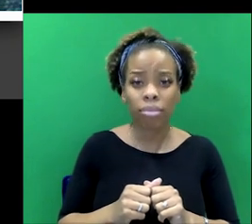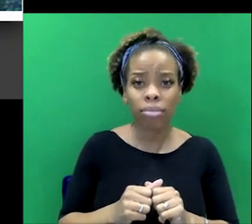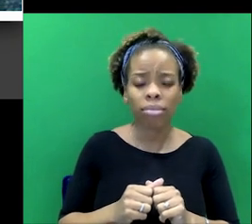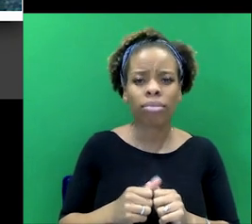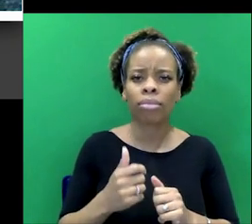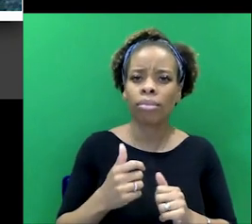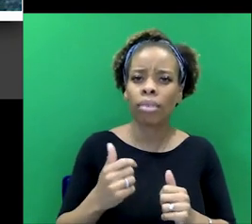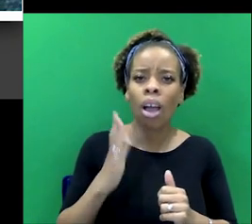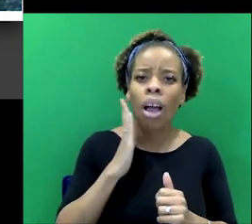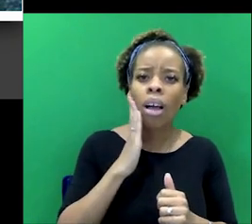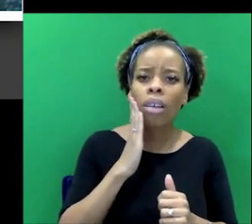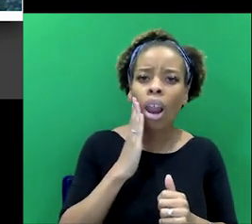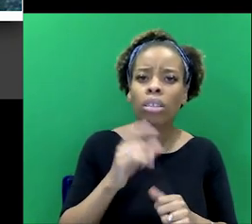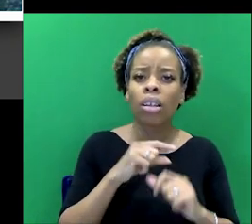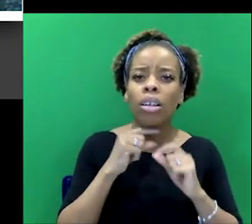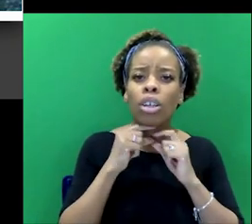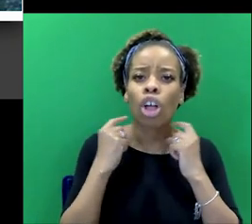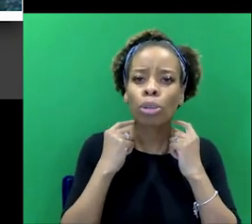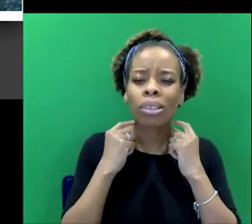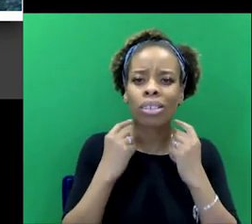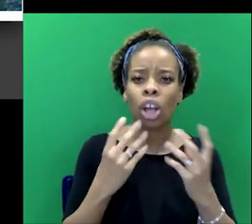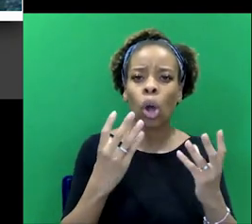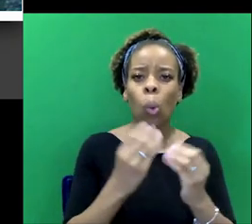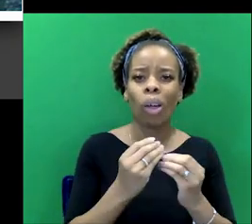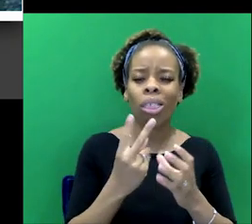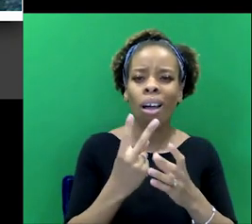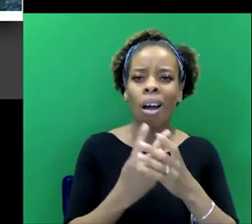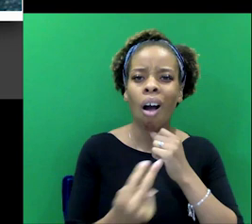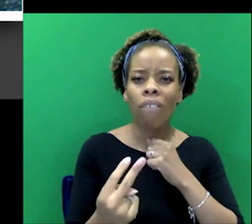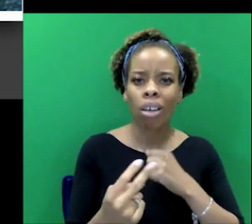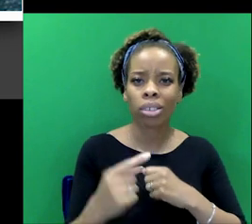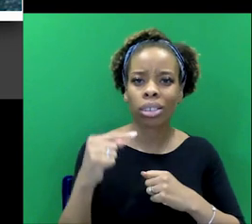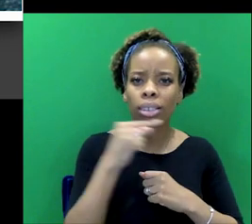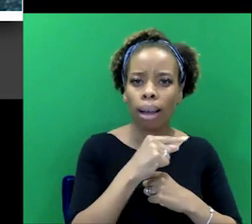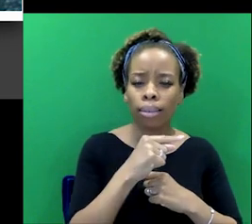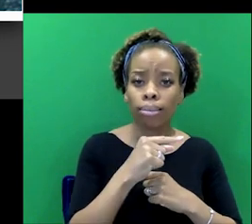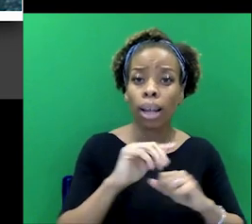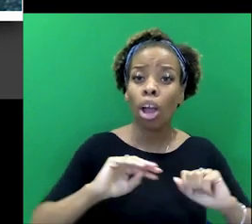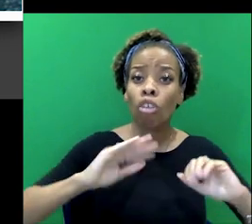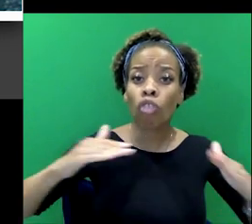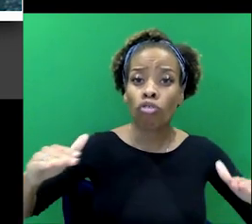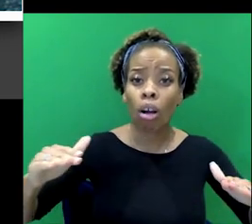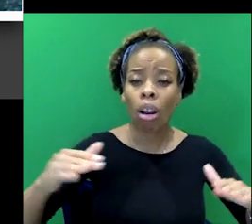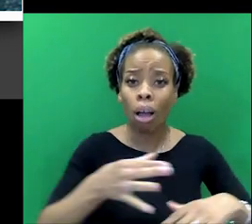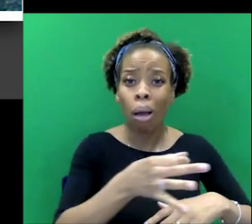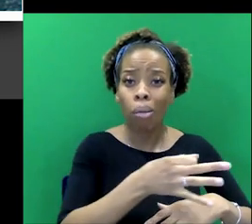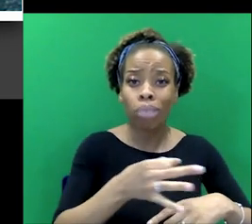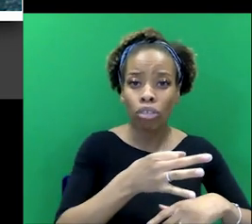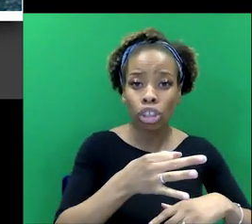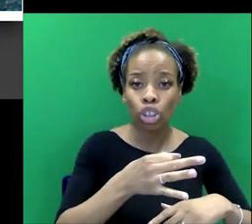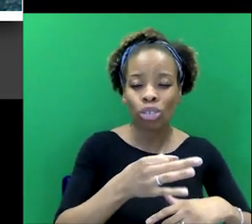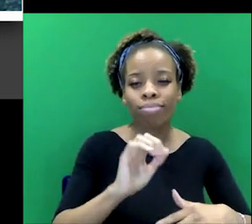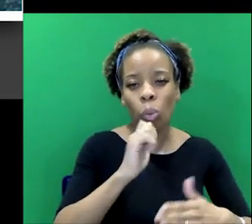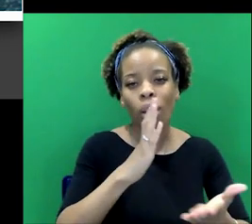clergyman with his half-caste son in a rude and unrefined parish was sure to have its set of